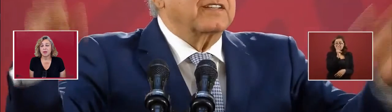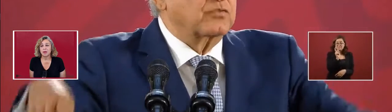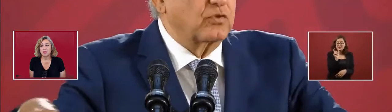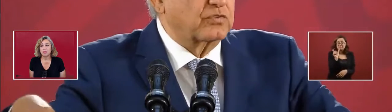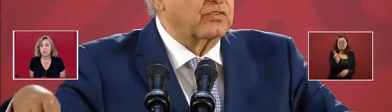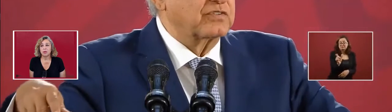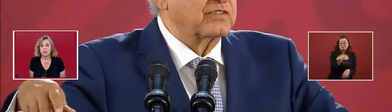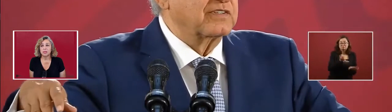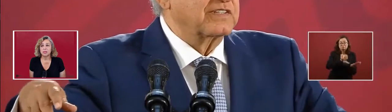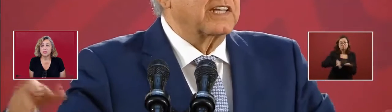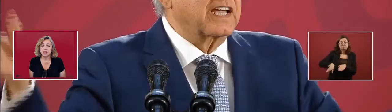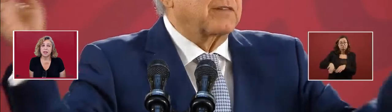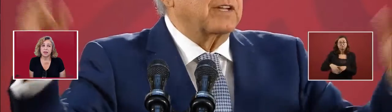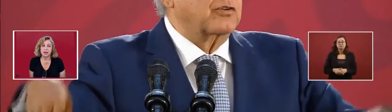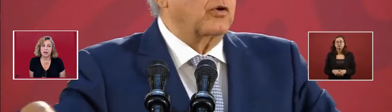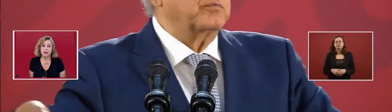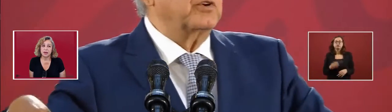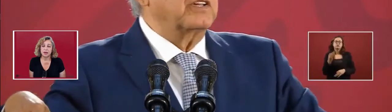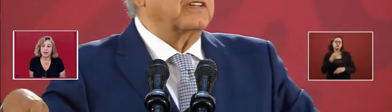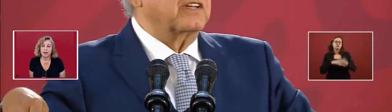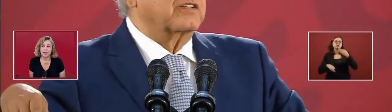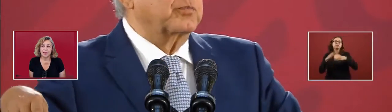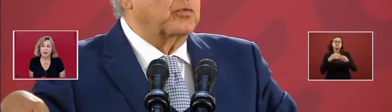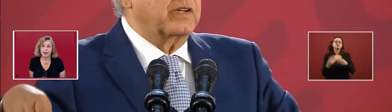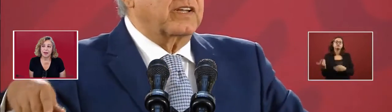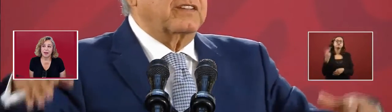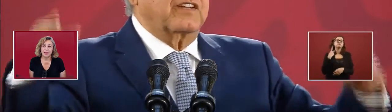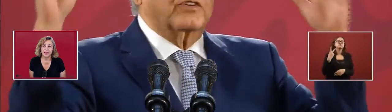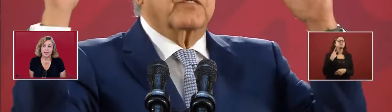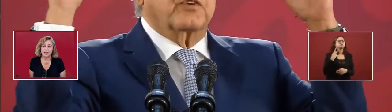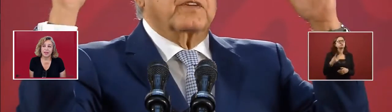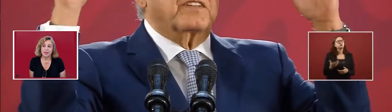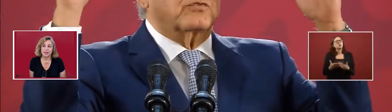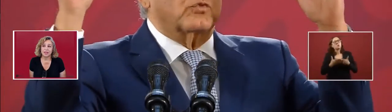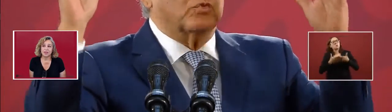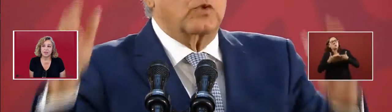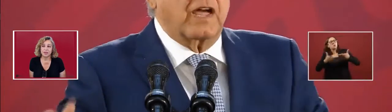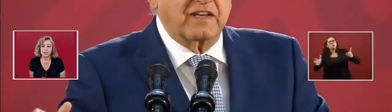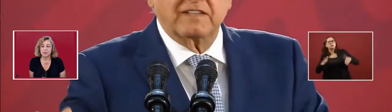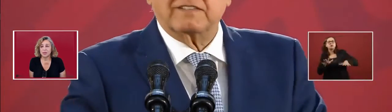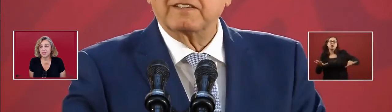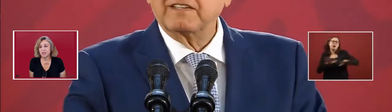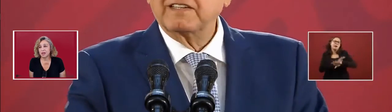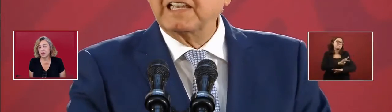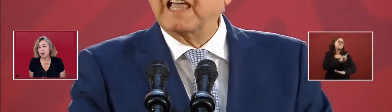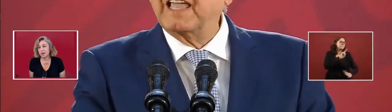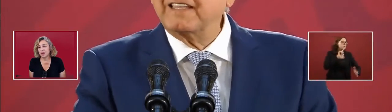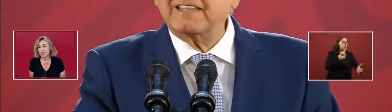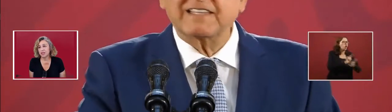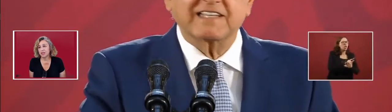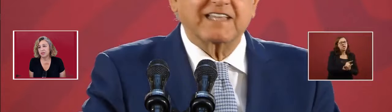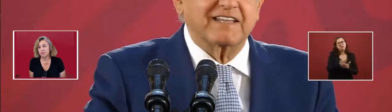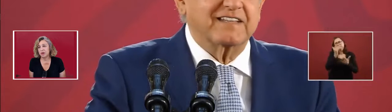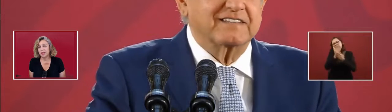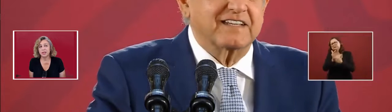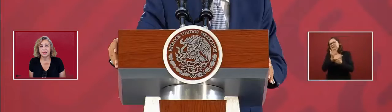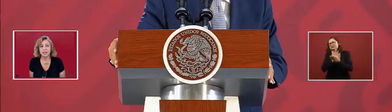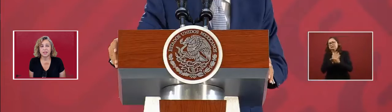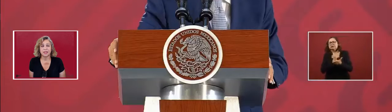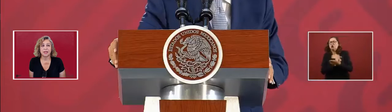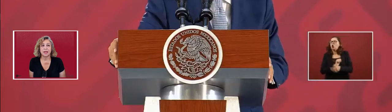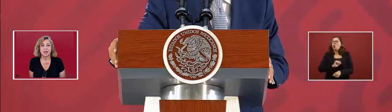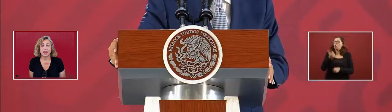What was said in the discourse was talk about culture and